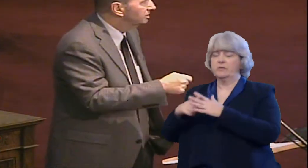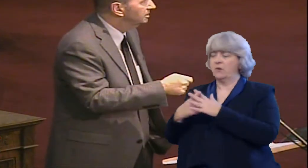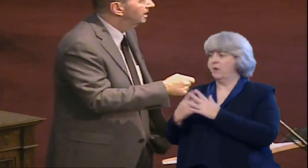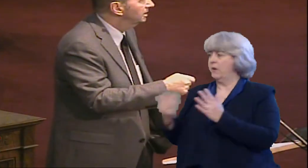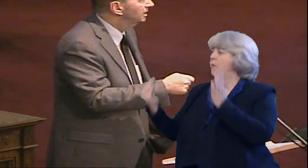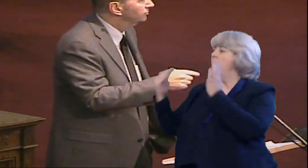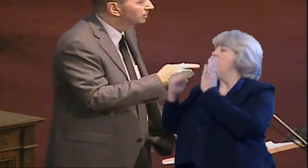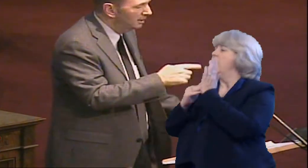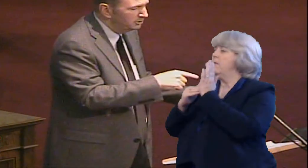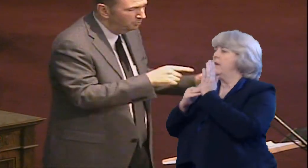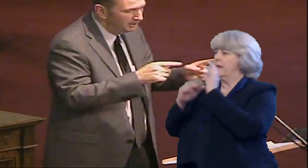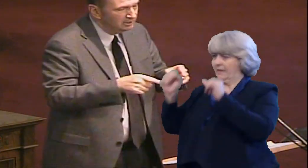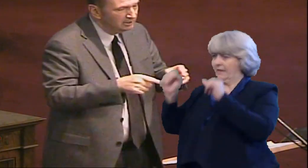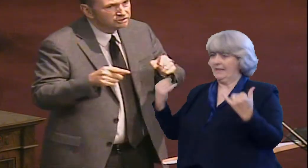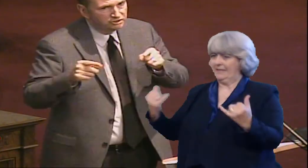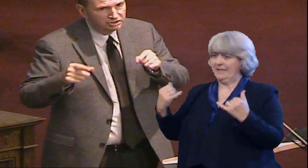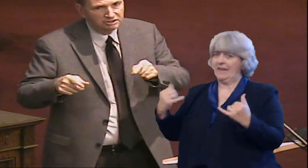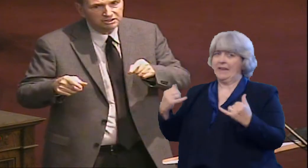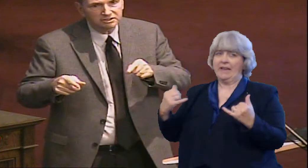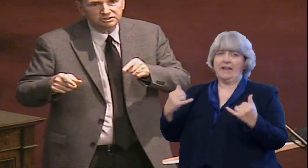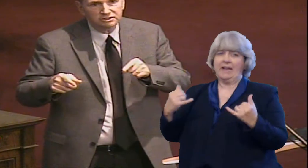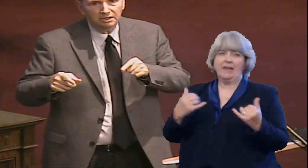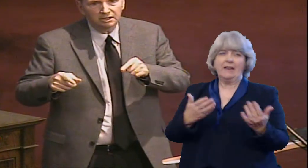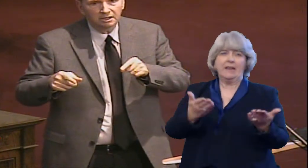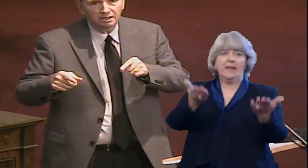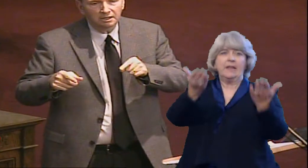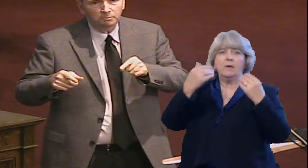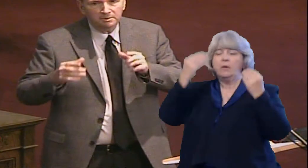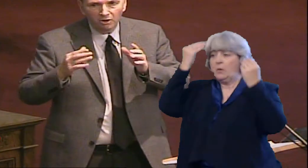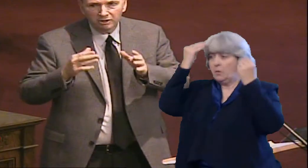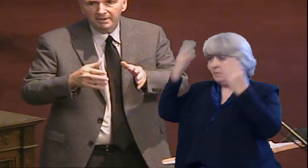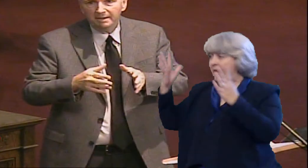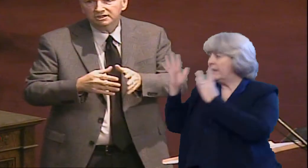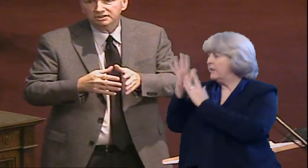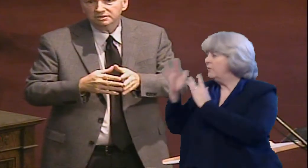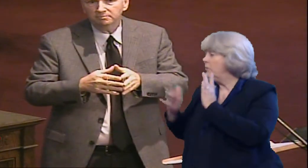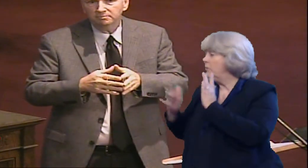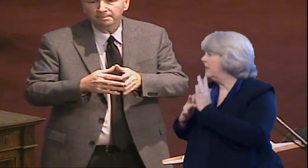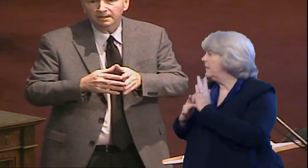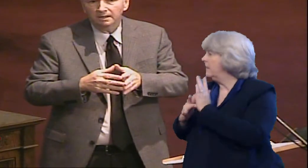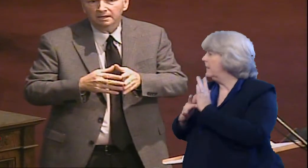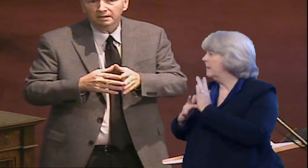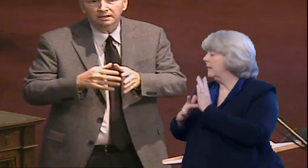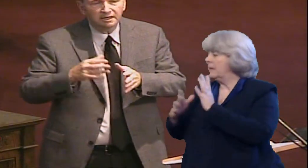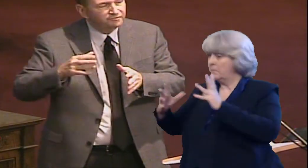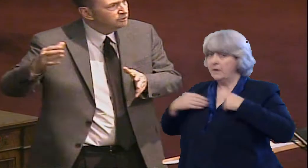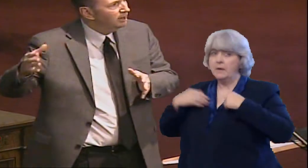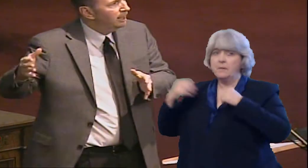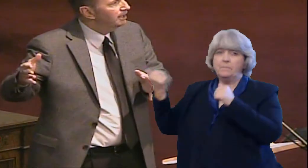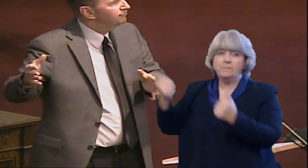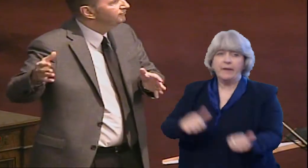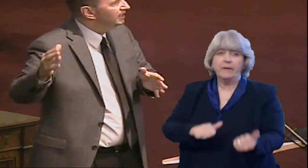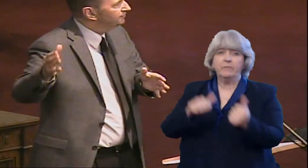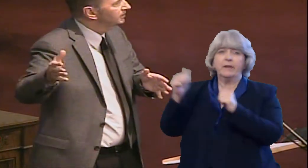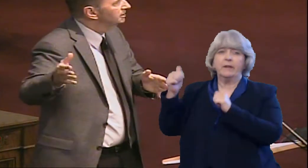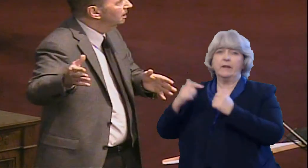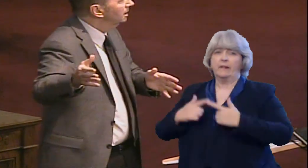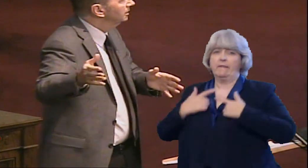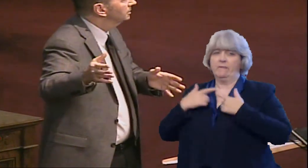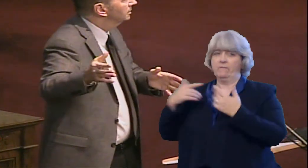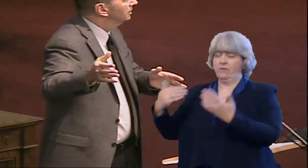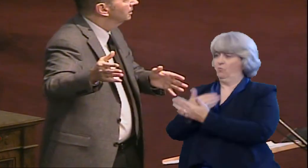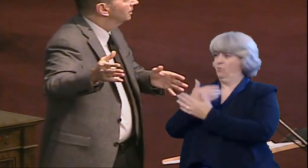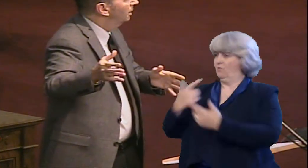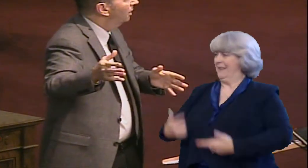do that tonight. Either come in obedience to Jesus, put him on in baptism, live the new life faithfully to